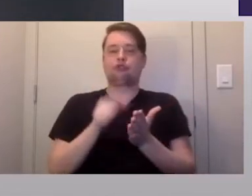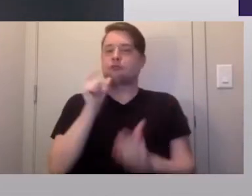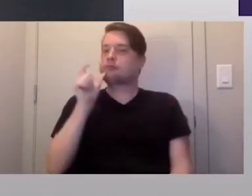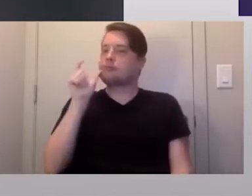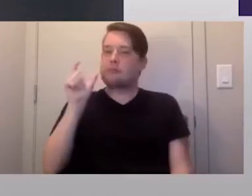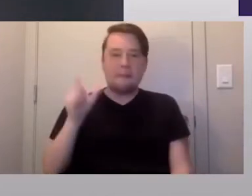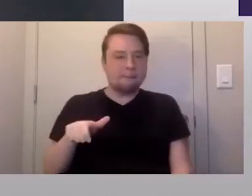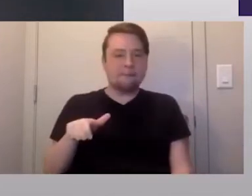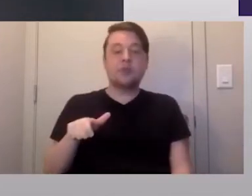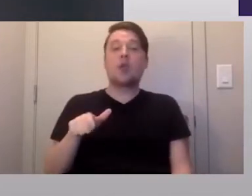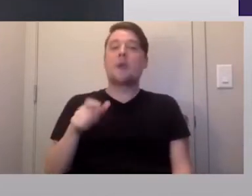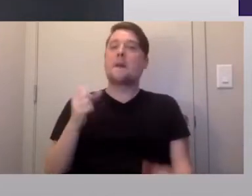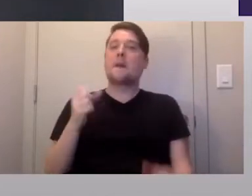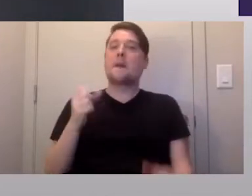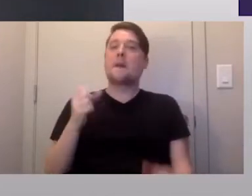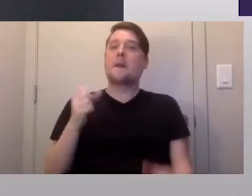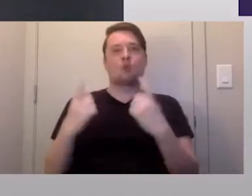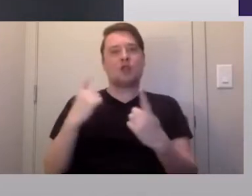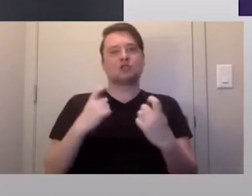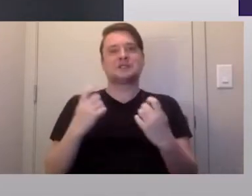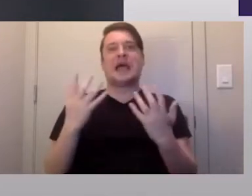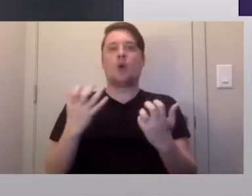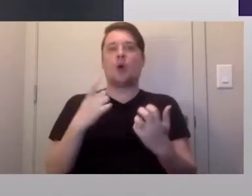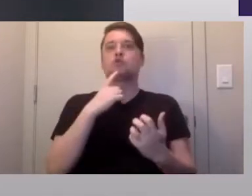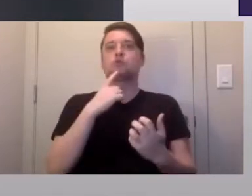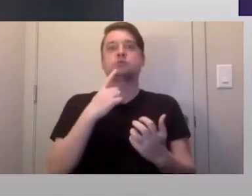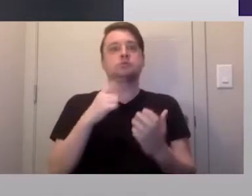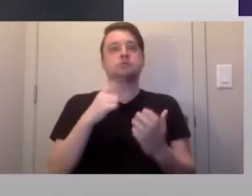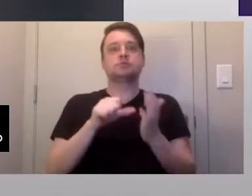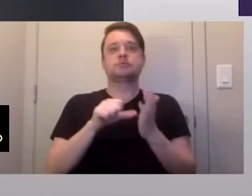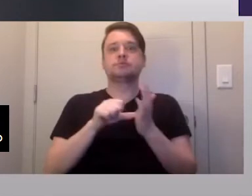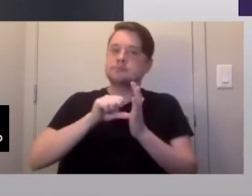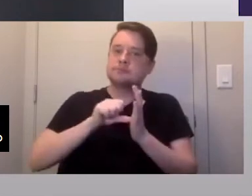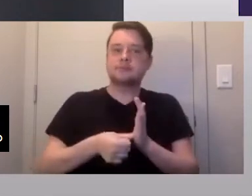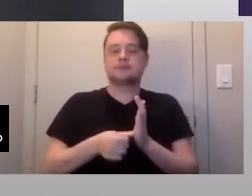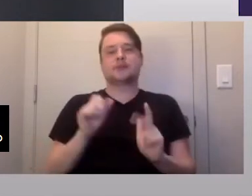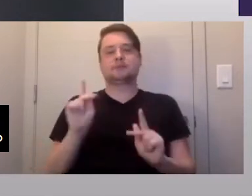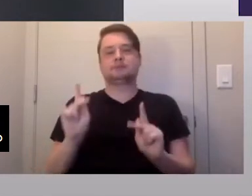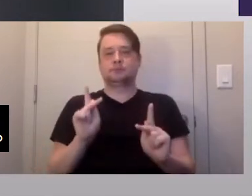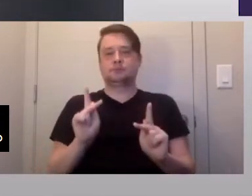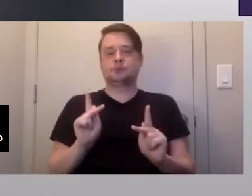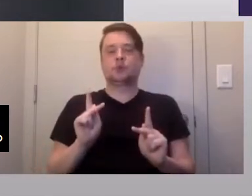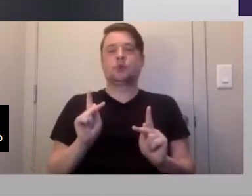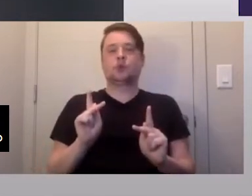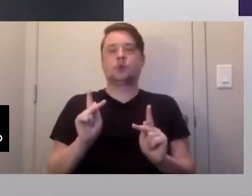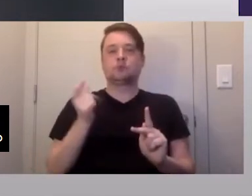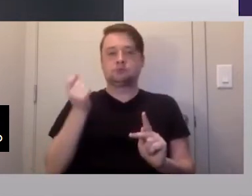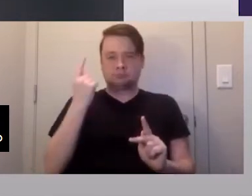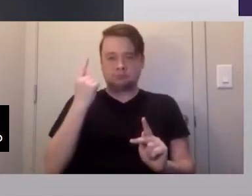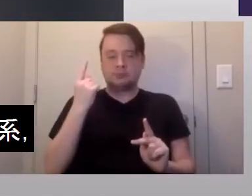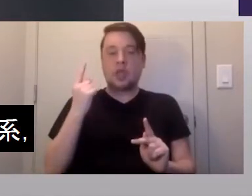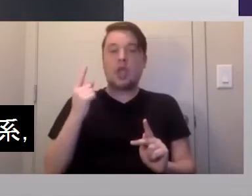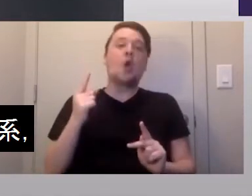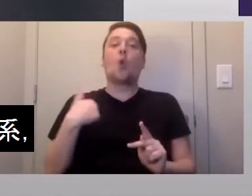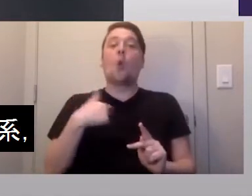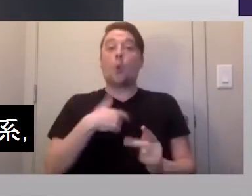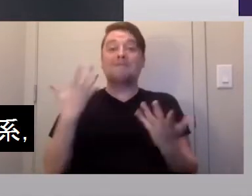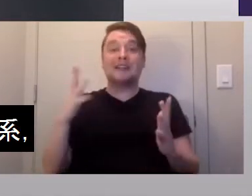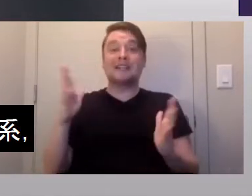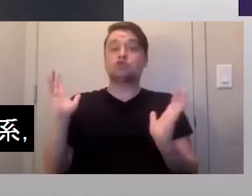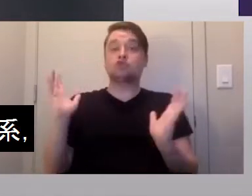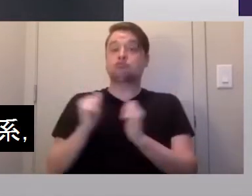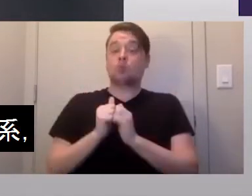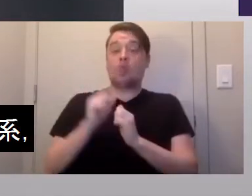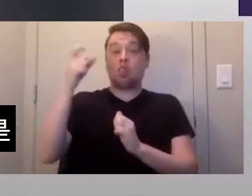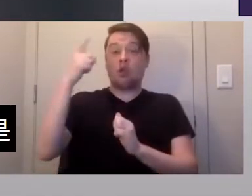we've gotten so many questions about this that I actually want to double down on this and make sure that folks, that that landed. We've been in touch with the governor's office,